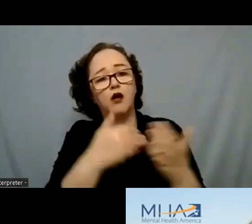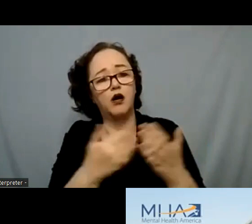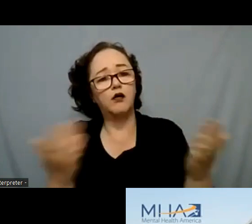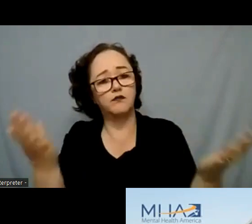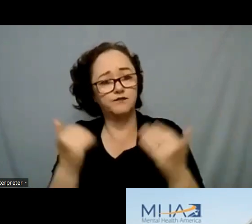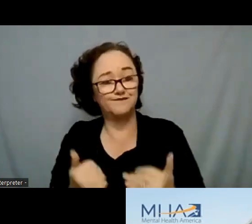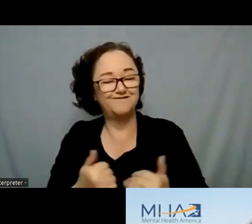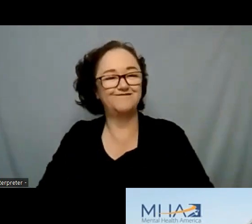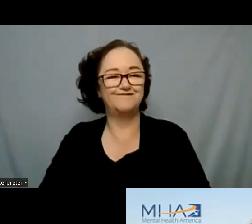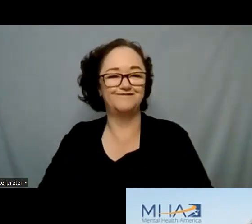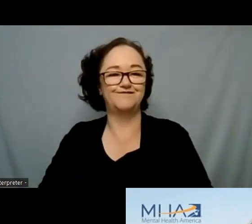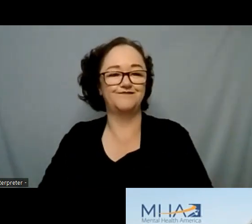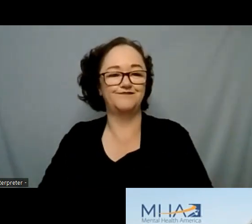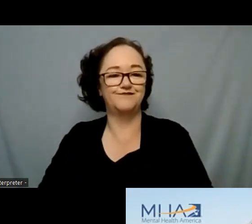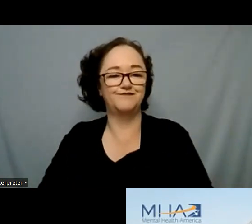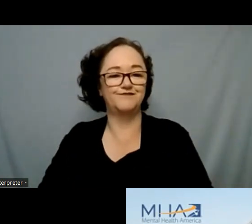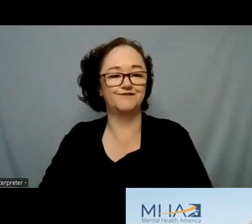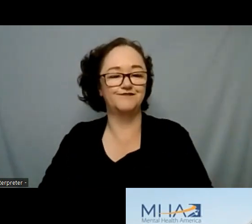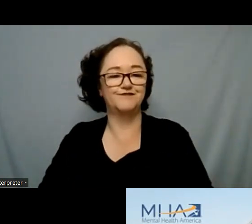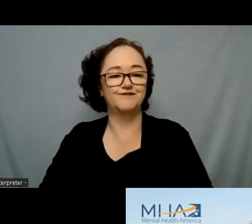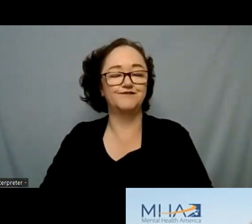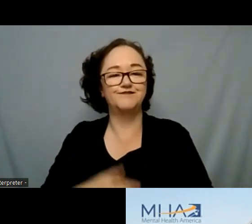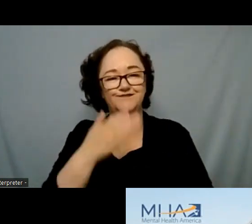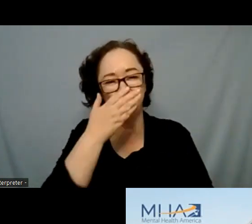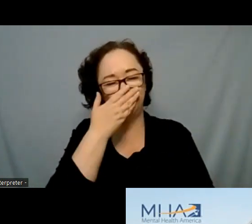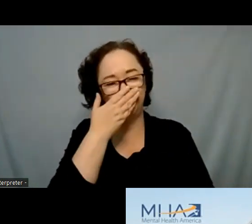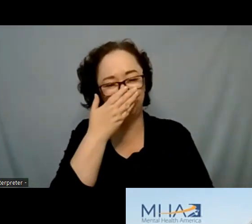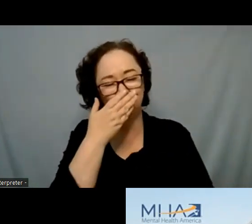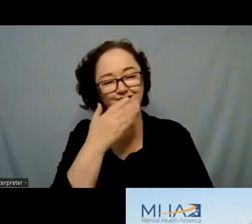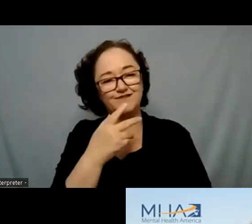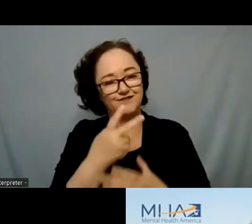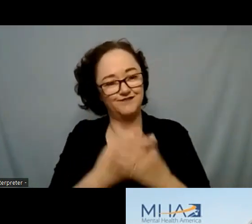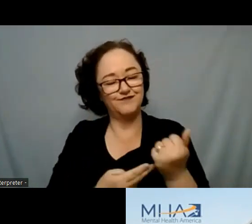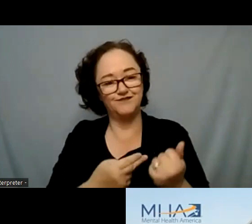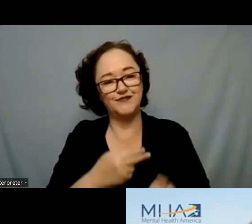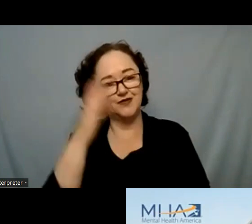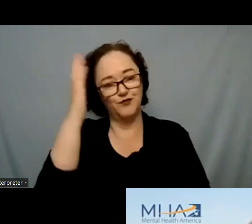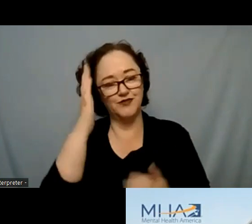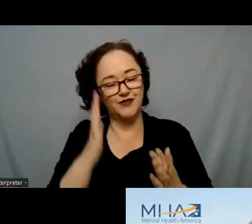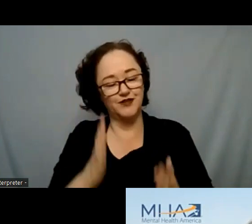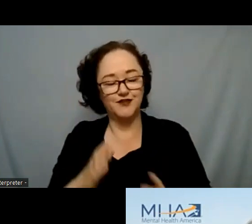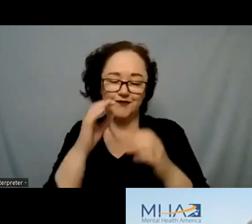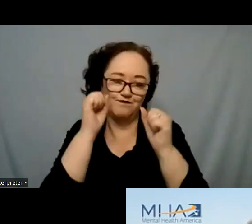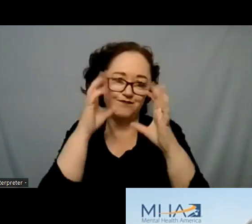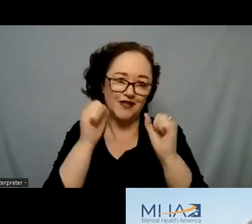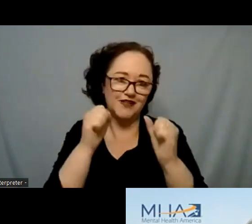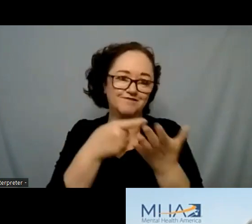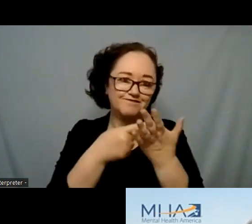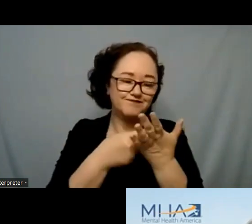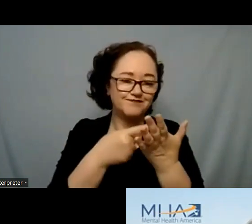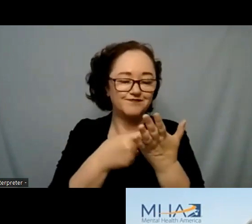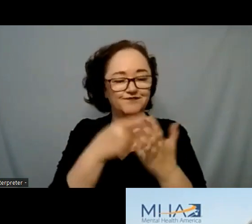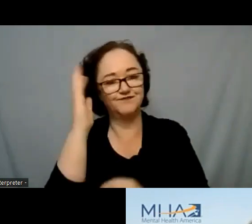thank you Jackie and thank you to both of our presenters it was an amazing conversation and presentation